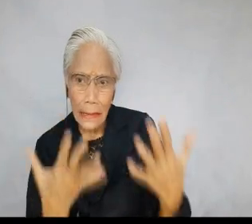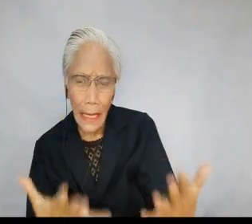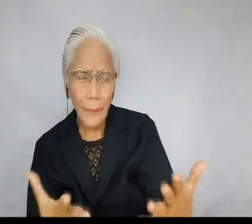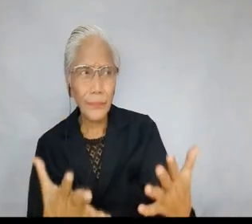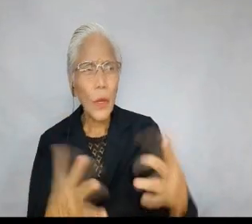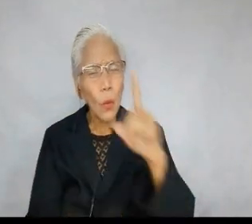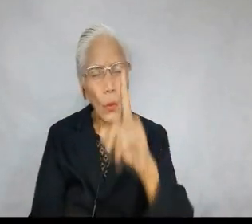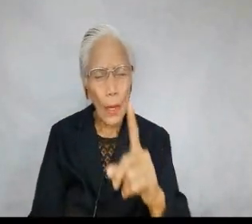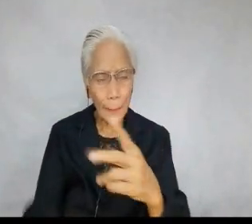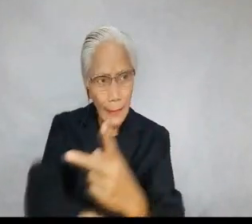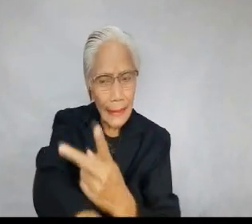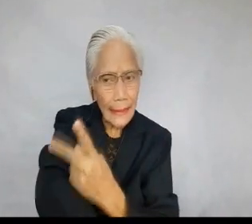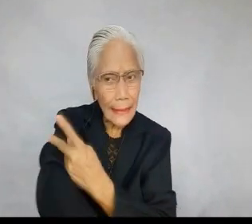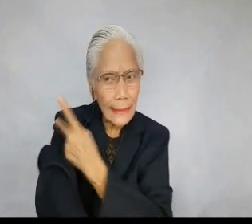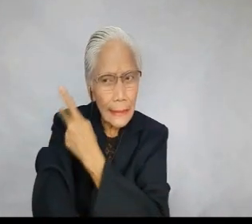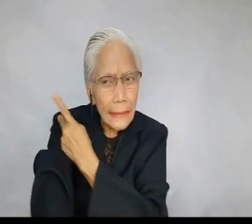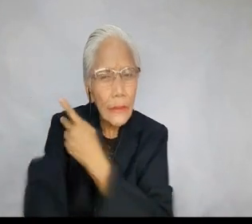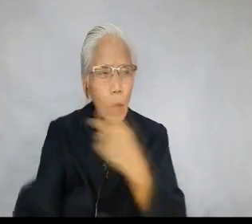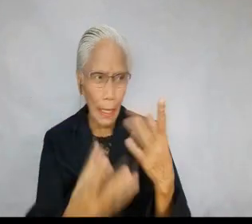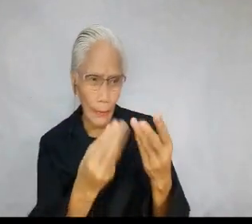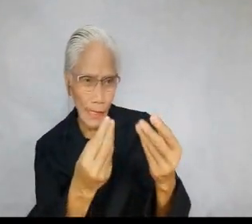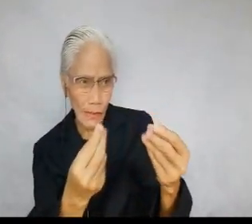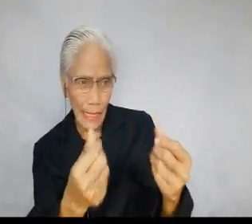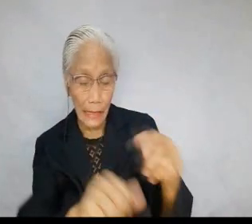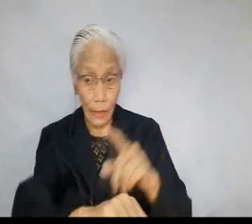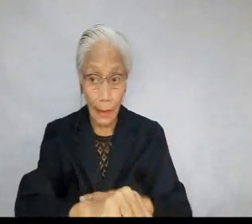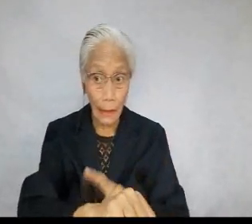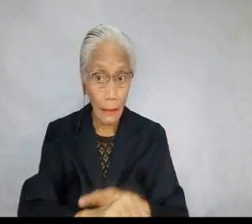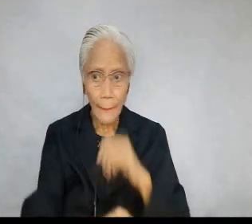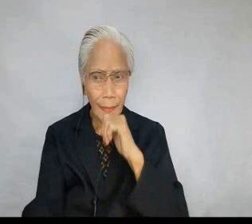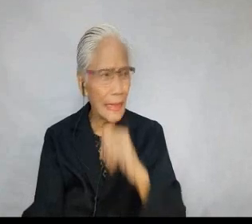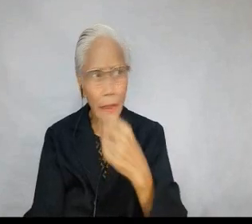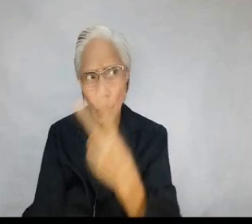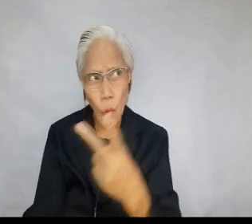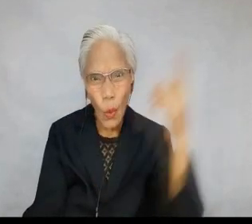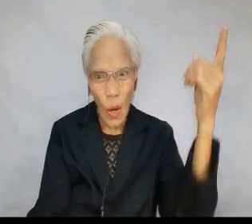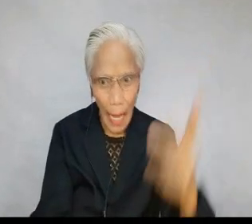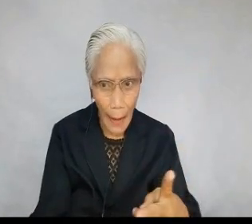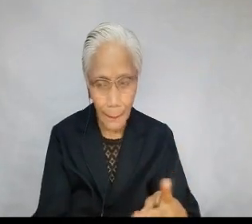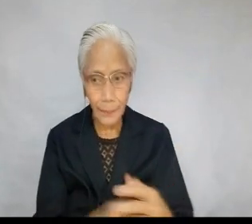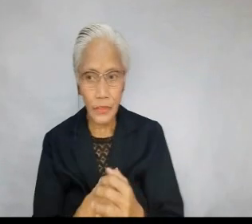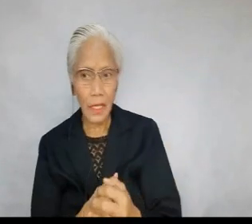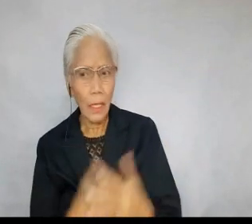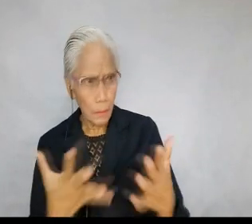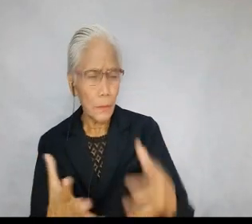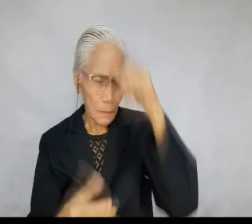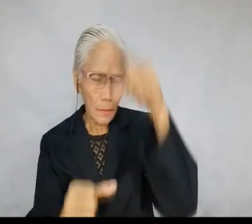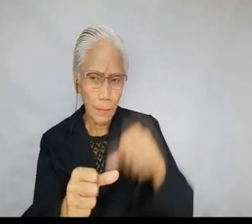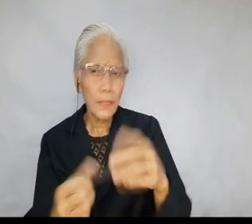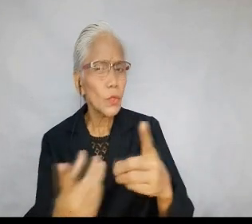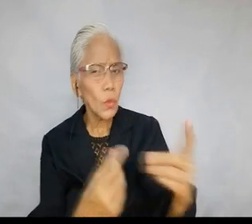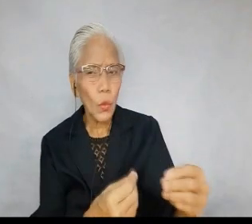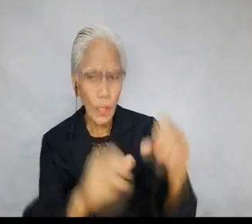Personally address these attitudes progressively, one step at a time. 24. key is one little resolution at a time, not two or